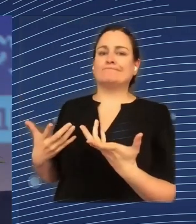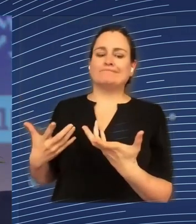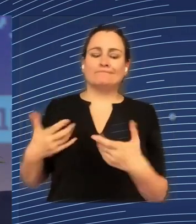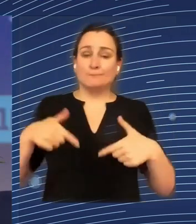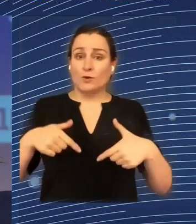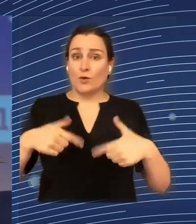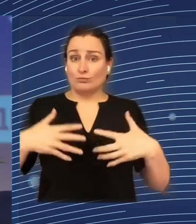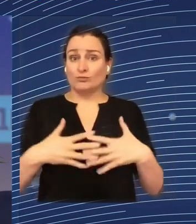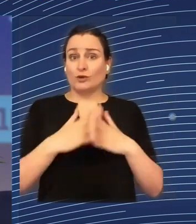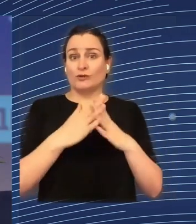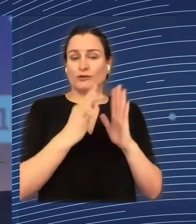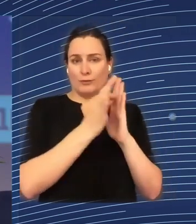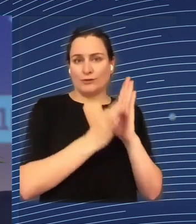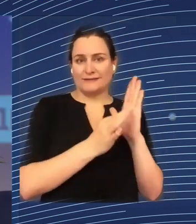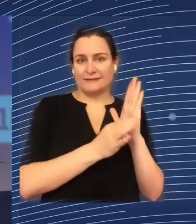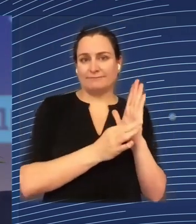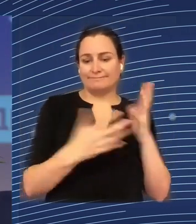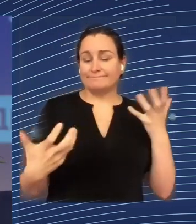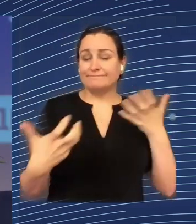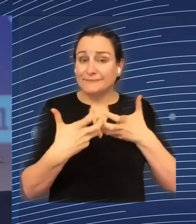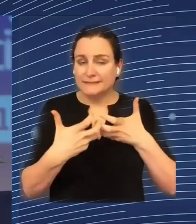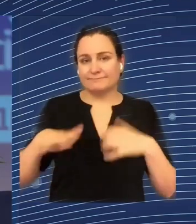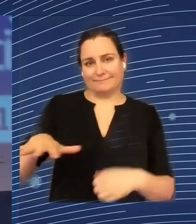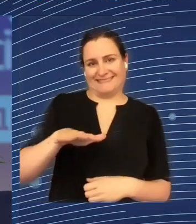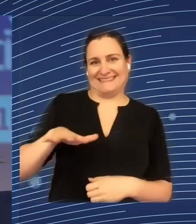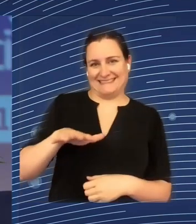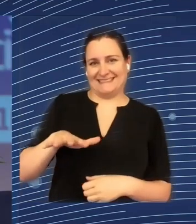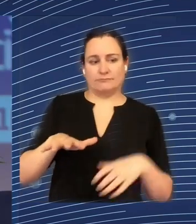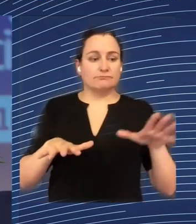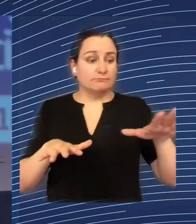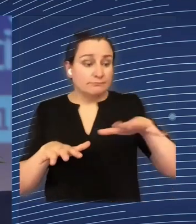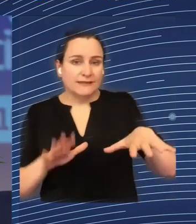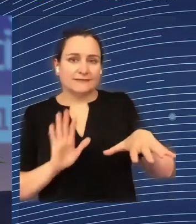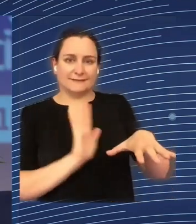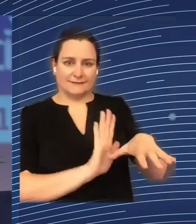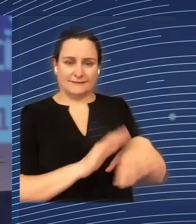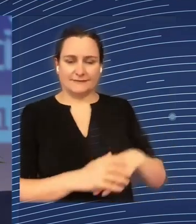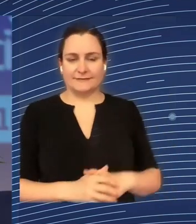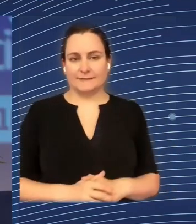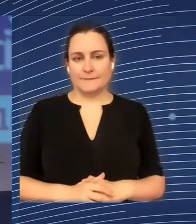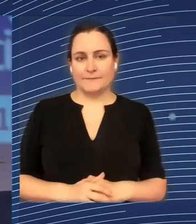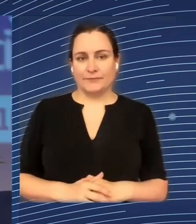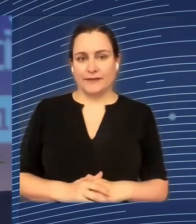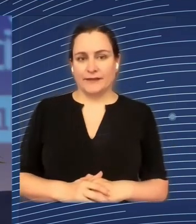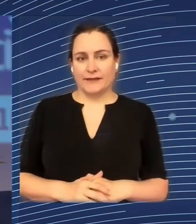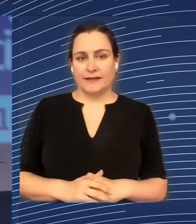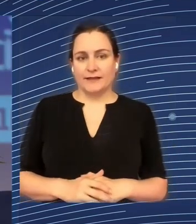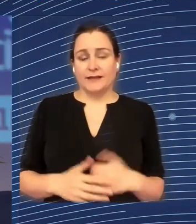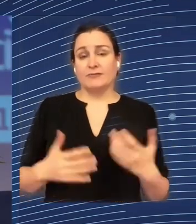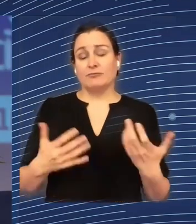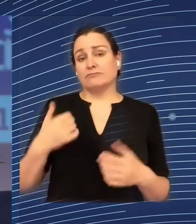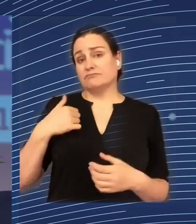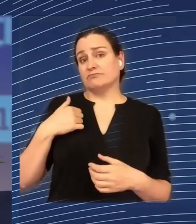place-sensitive. I would say it is currently, at some point, plain sensitive. However, we have to develop how it